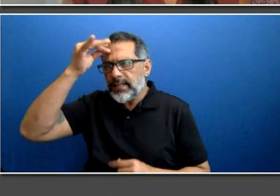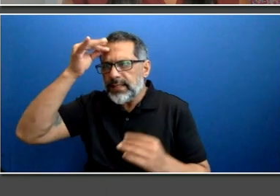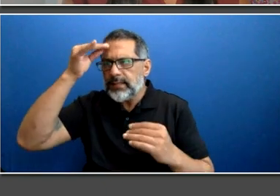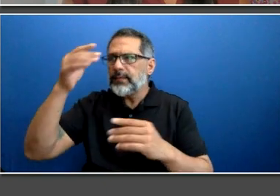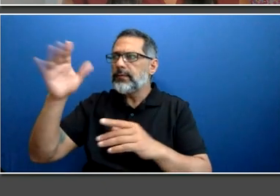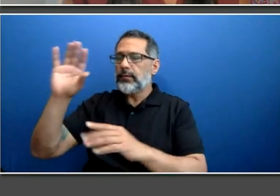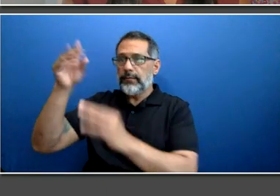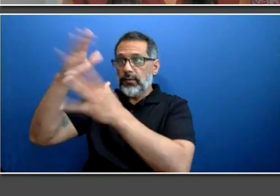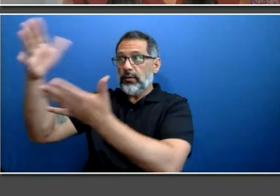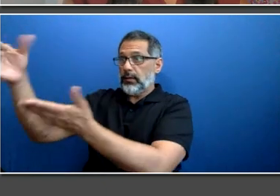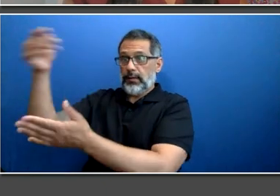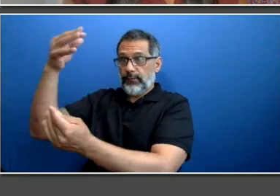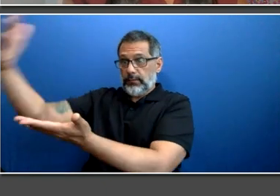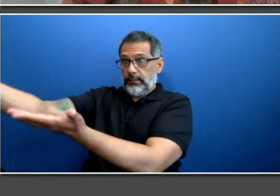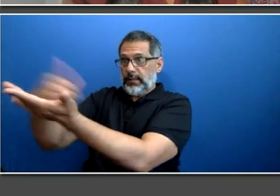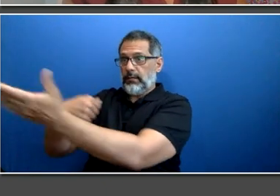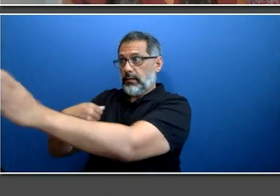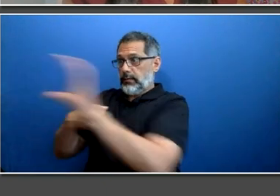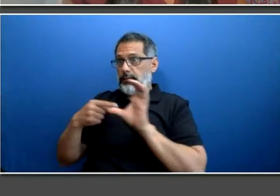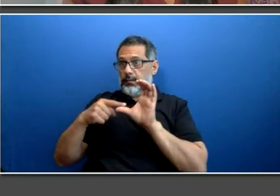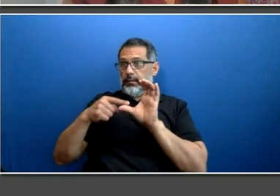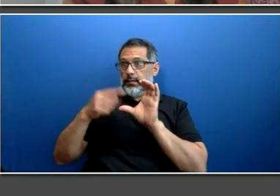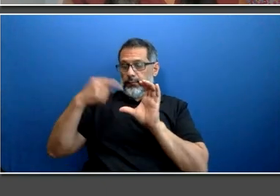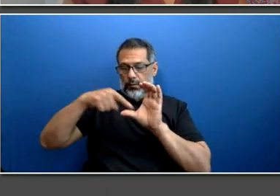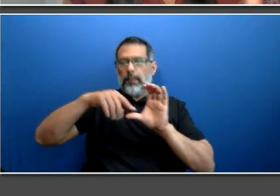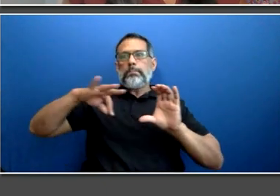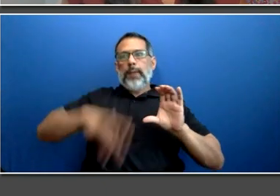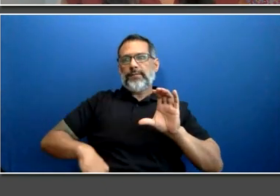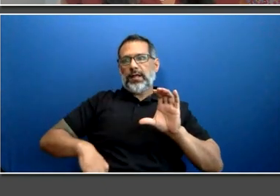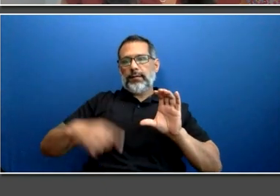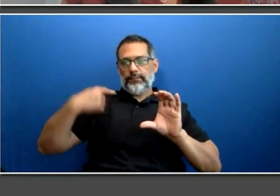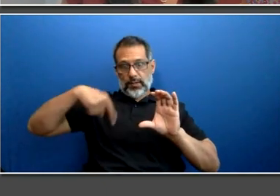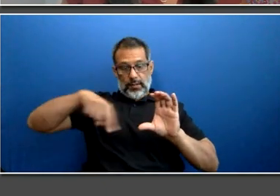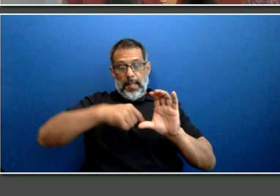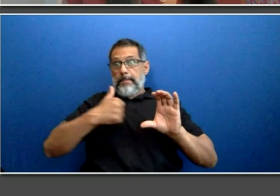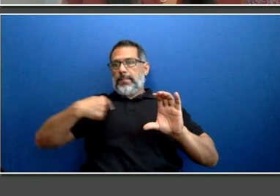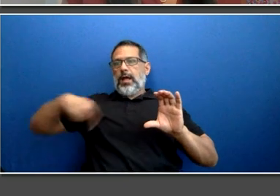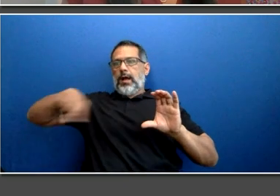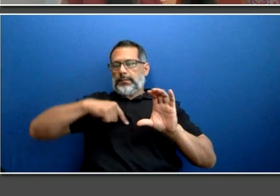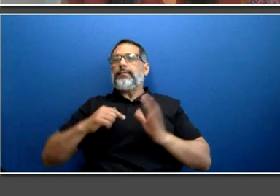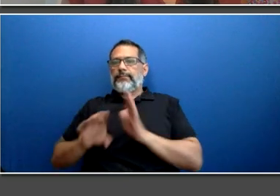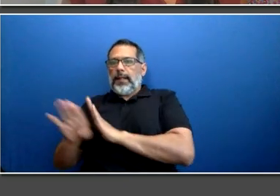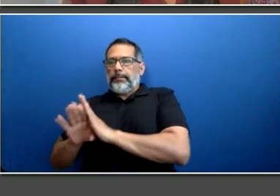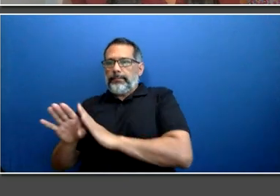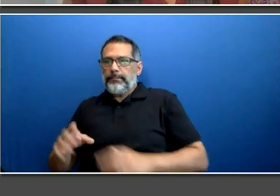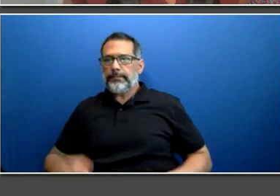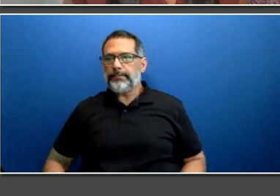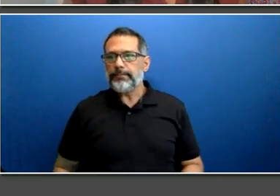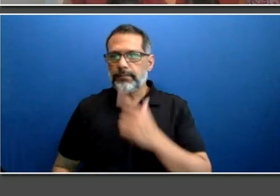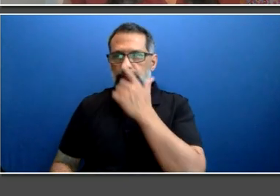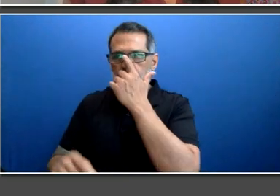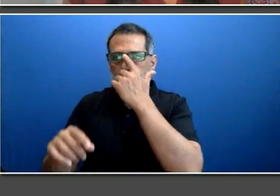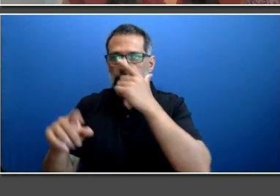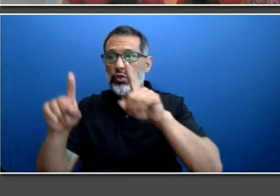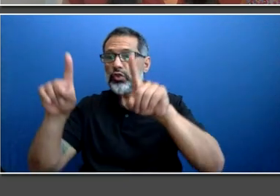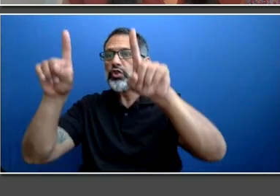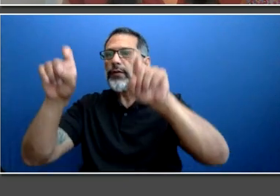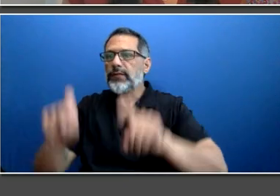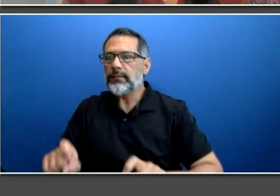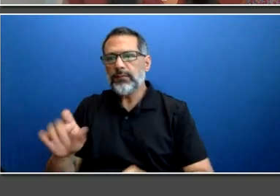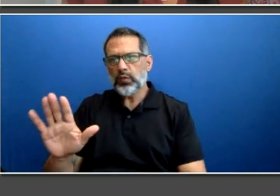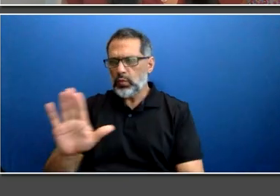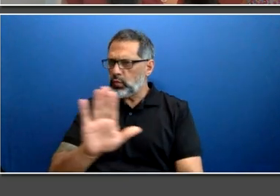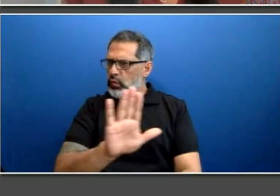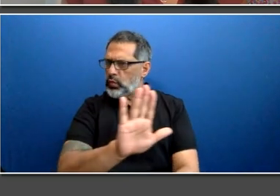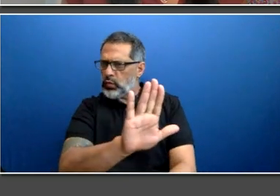talent. Taking these surveys will always be voluntary at every stage. And again, the information that you provide,